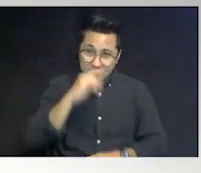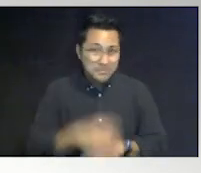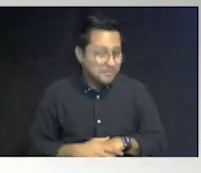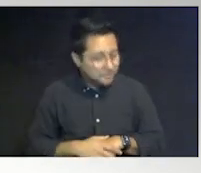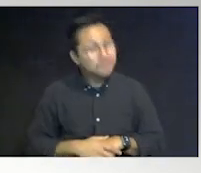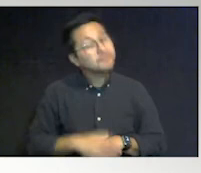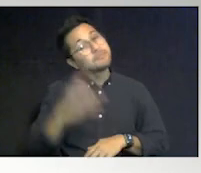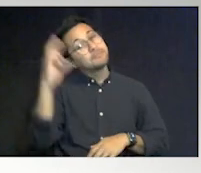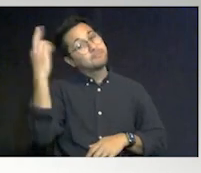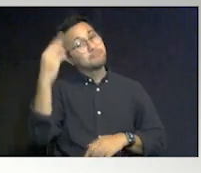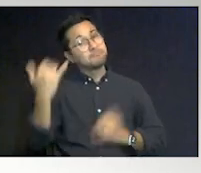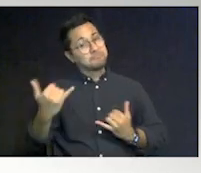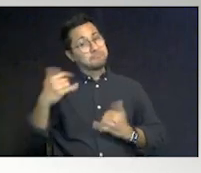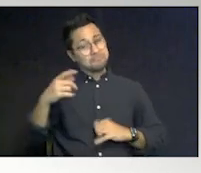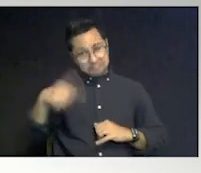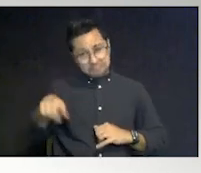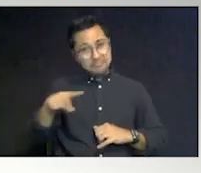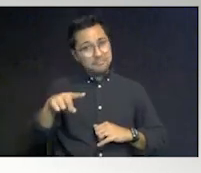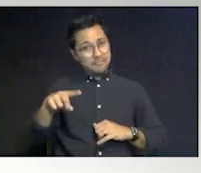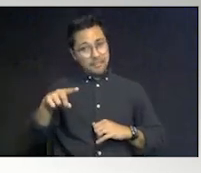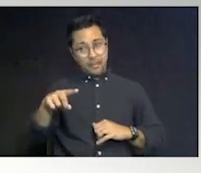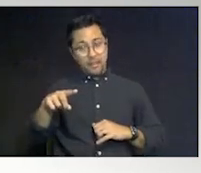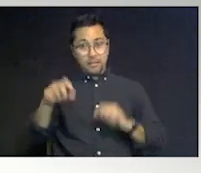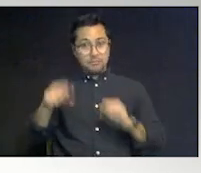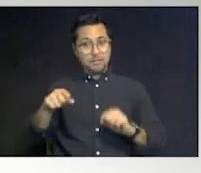Because right now they are the sacrificial lamb.